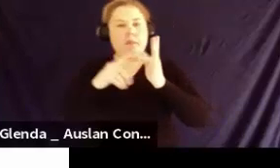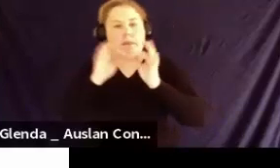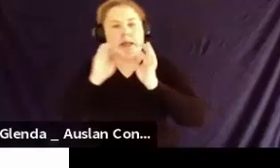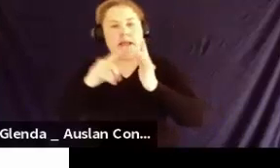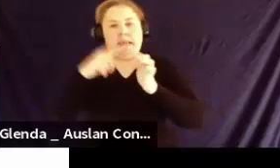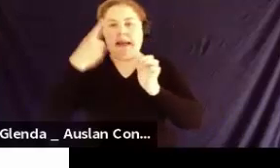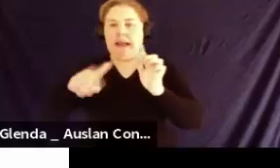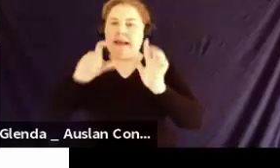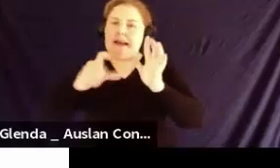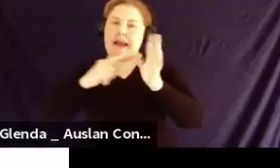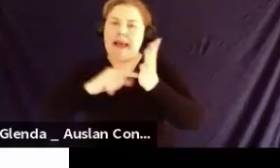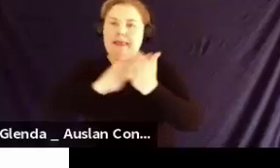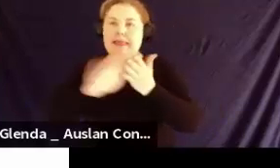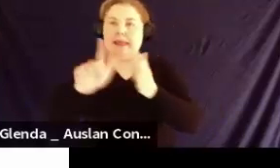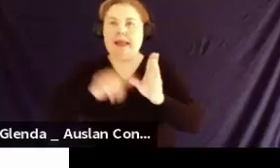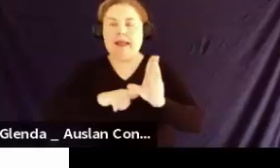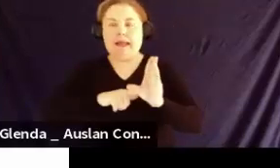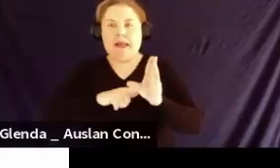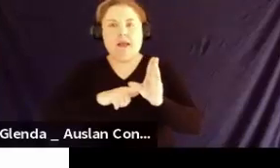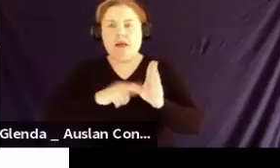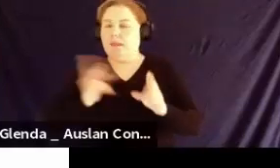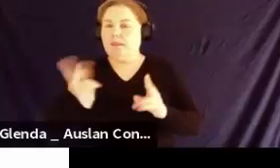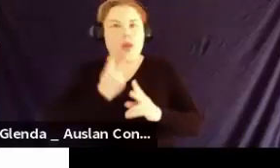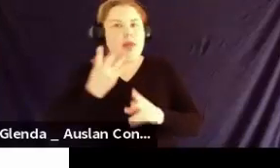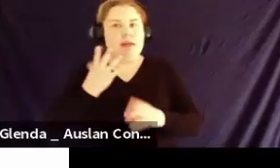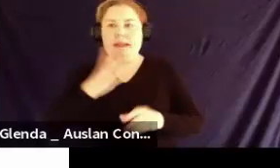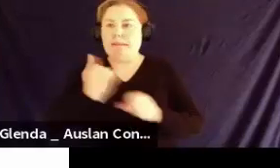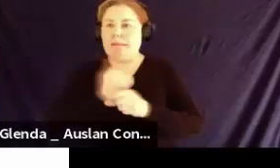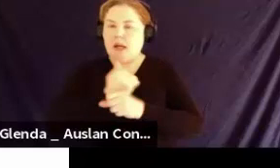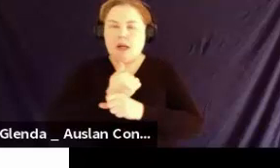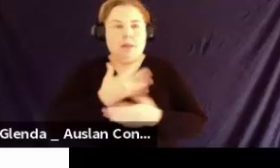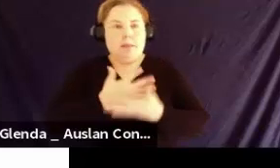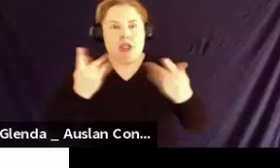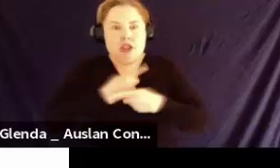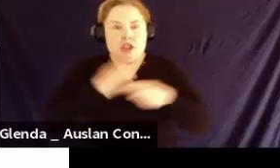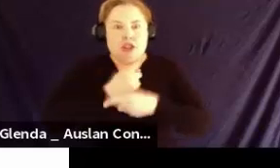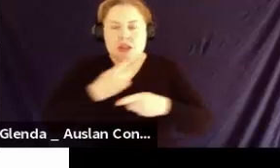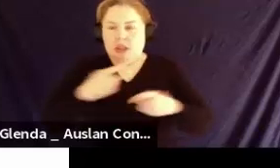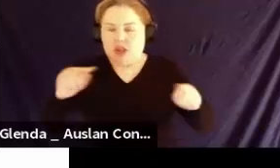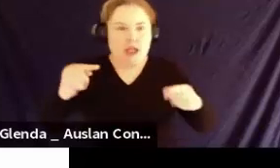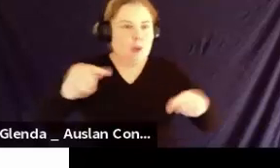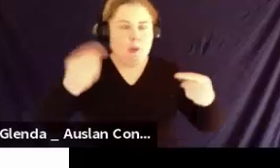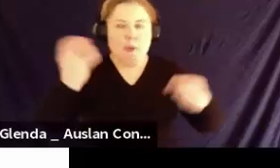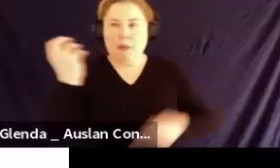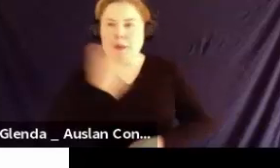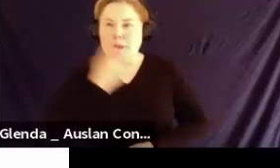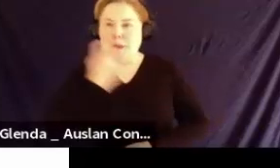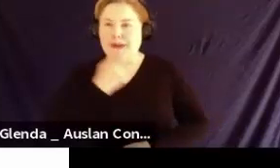many changes and meet so many challenges. And we'll just put up the slide for challenges now.